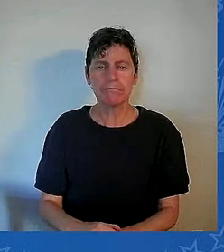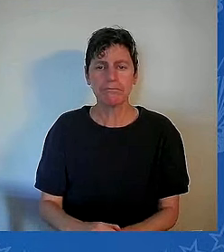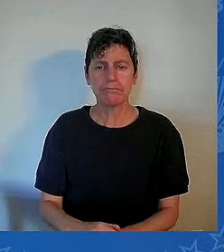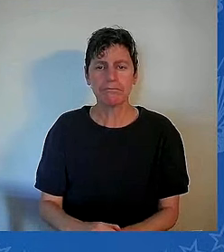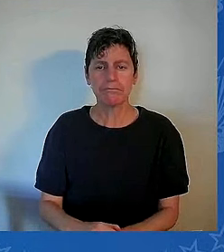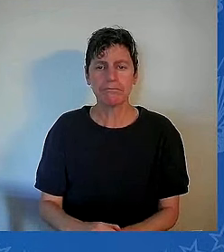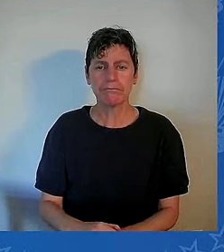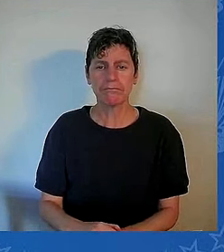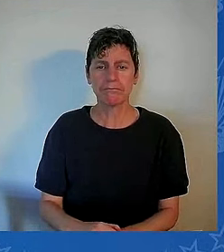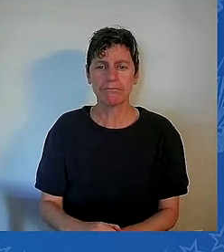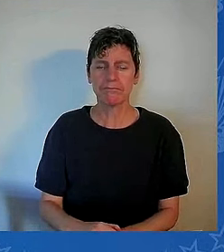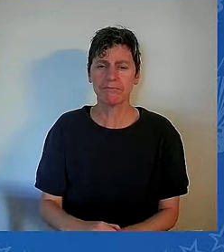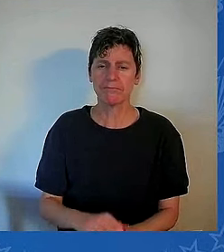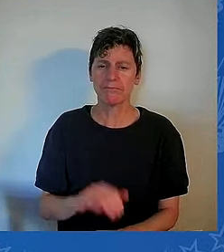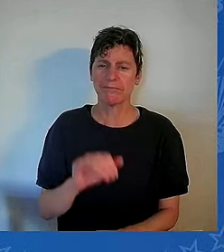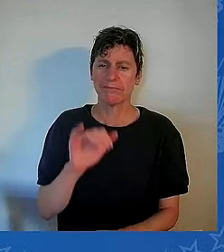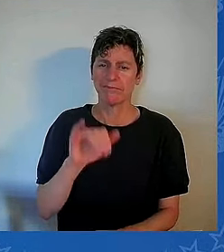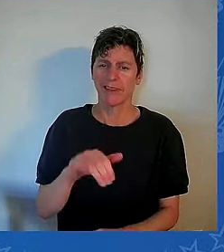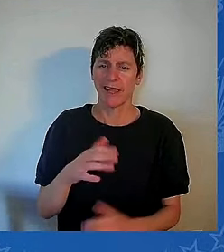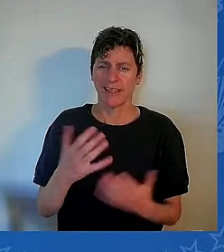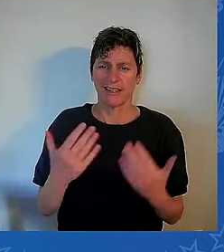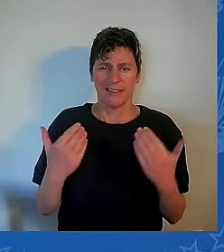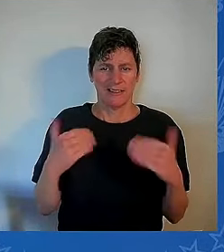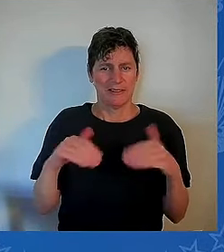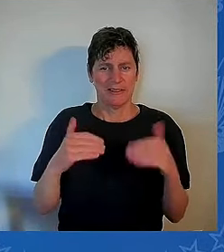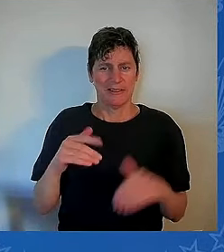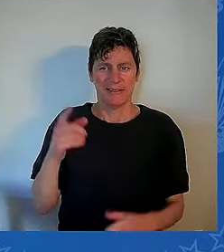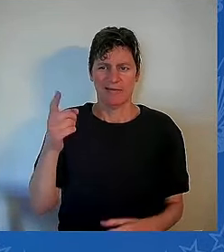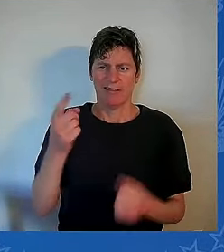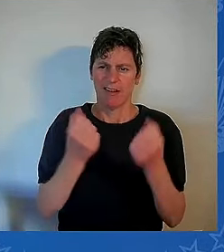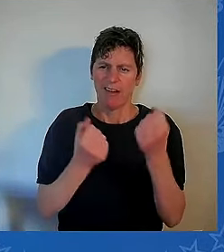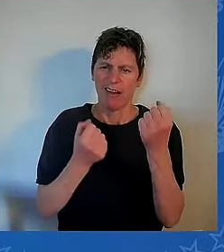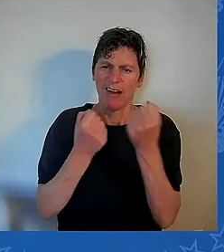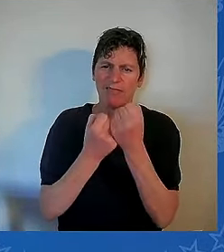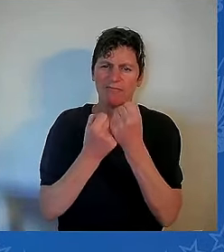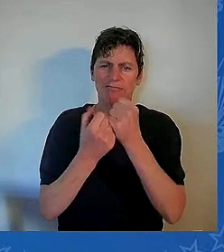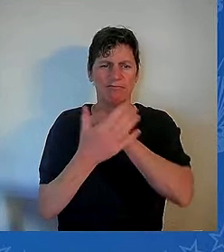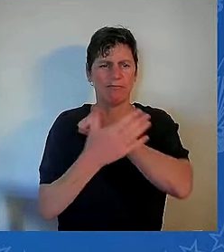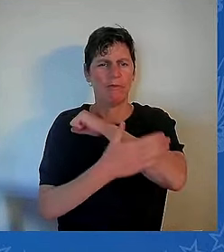find a way forward with principle and purpose.